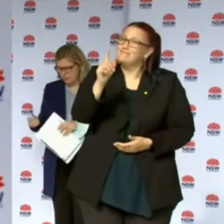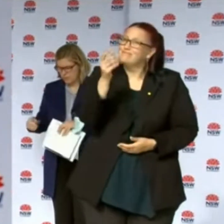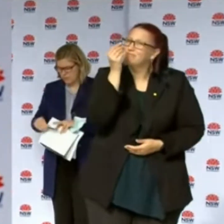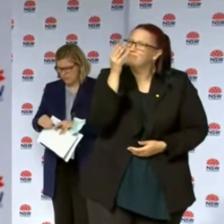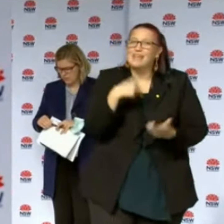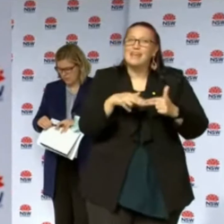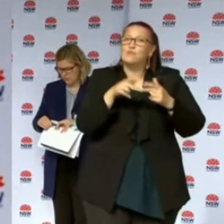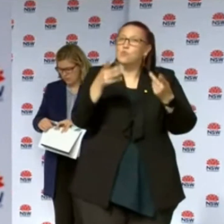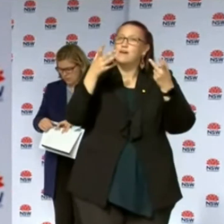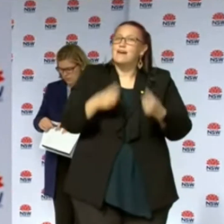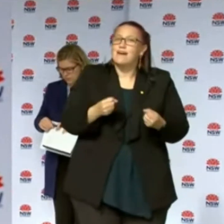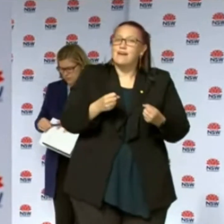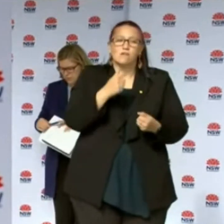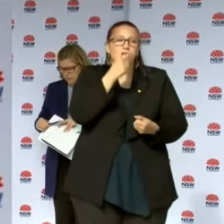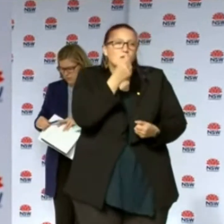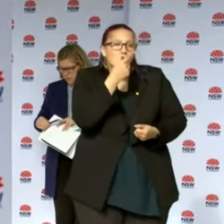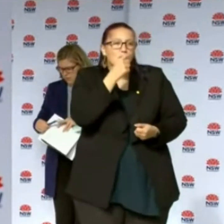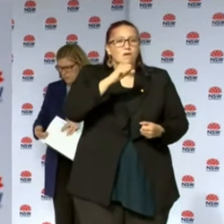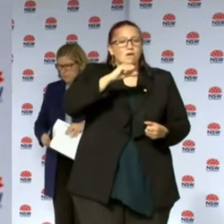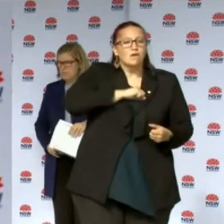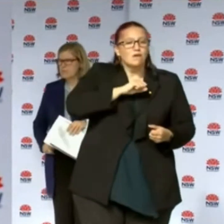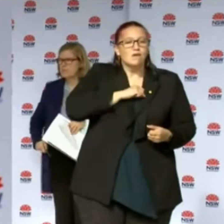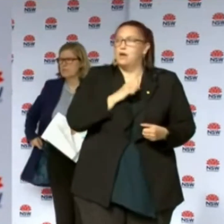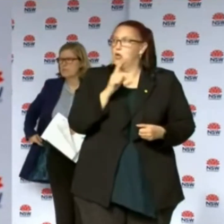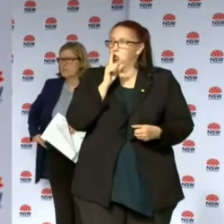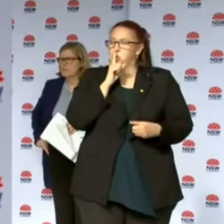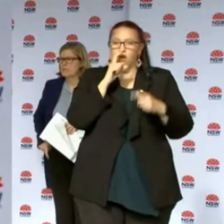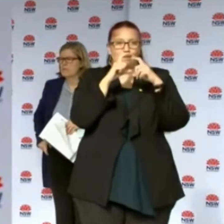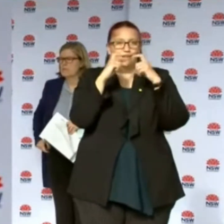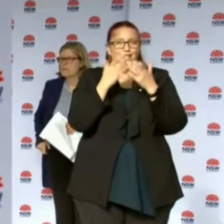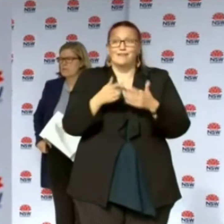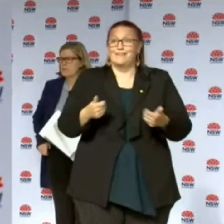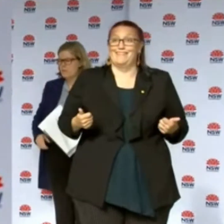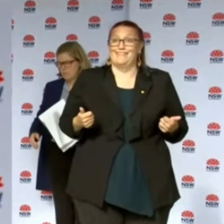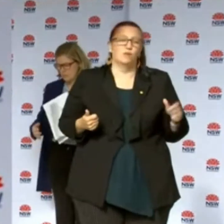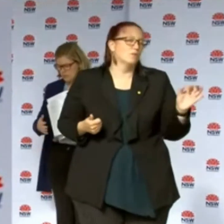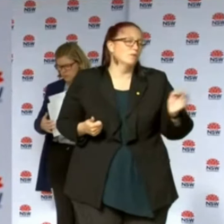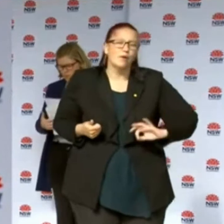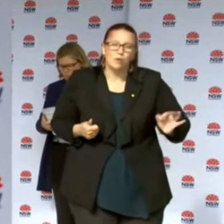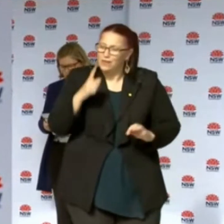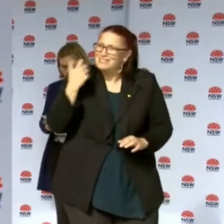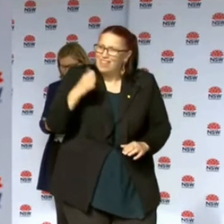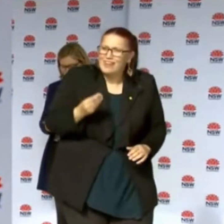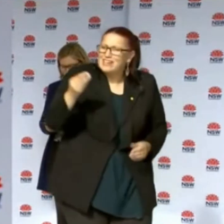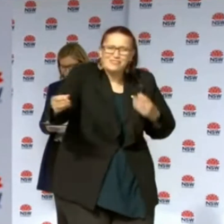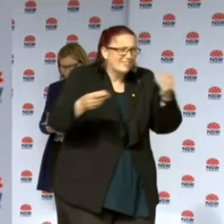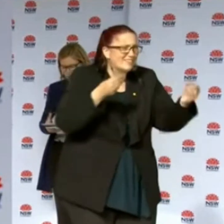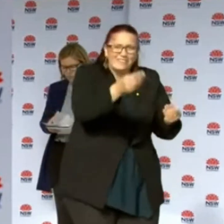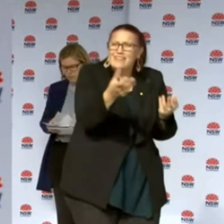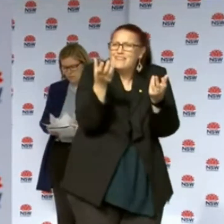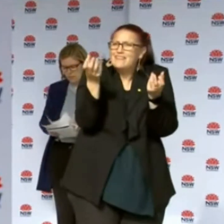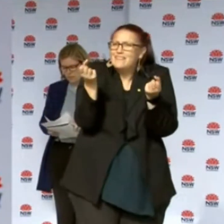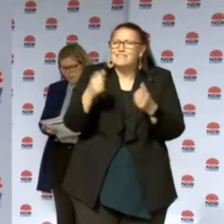and put a mask on, it doesn't mean you're not going to transfer the virus to others. We have had situations where people have